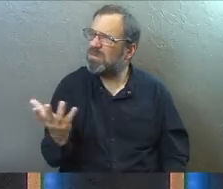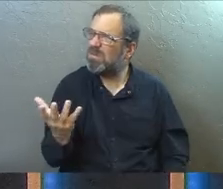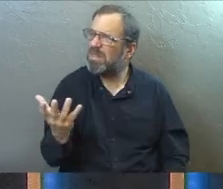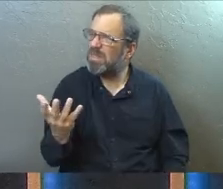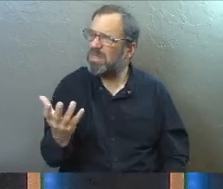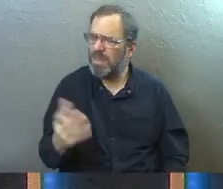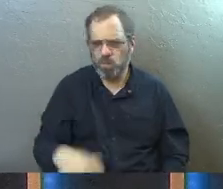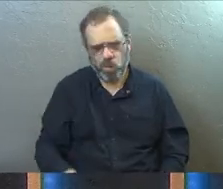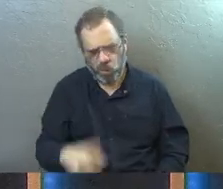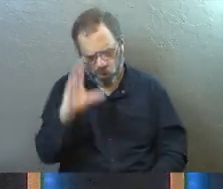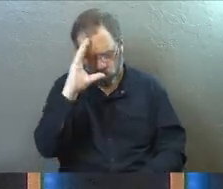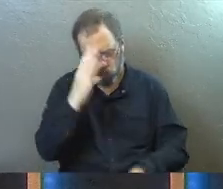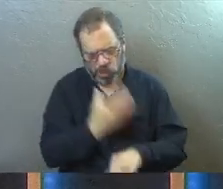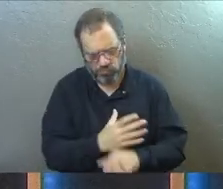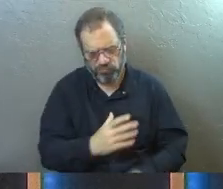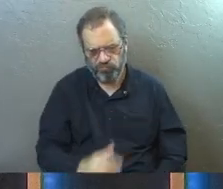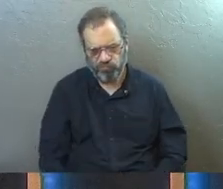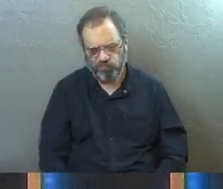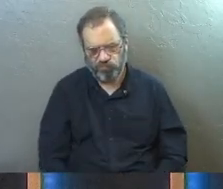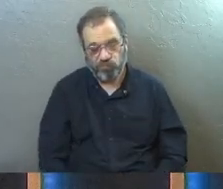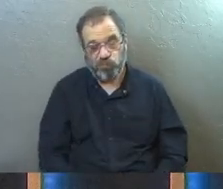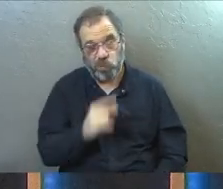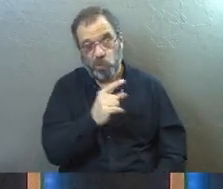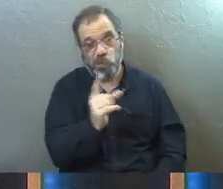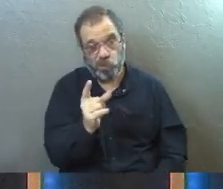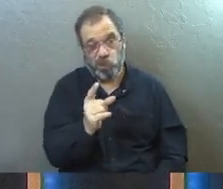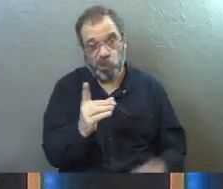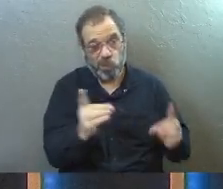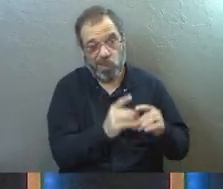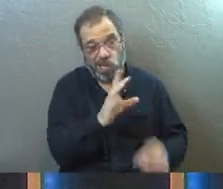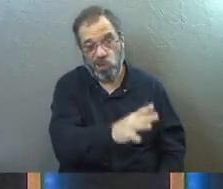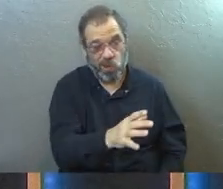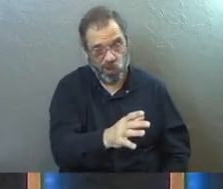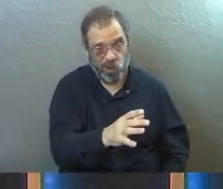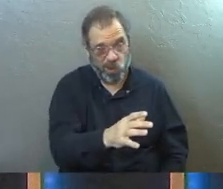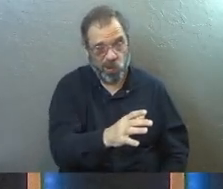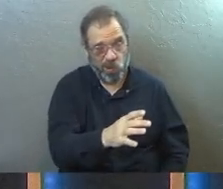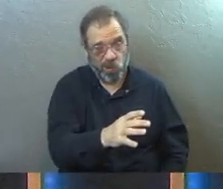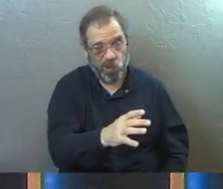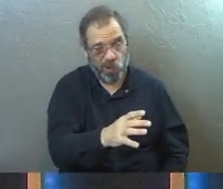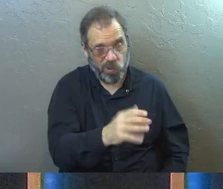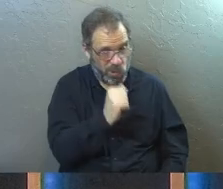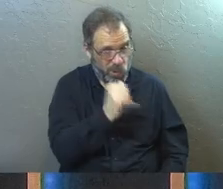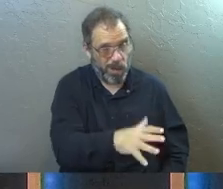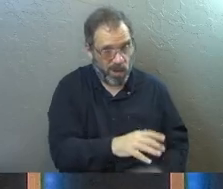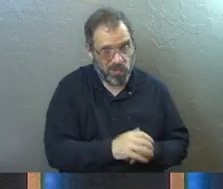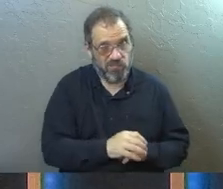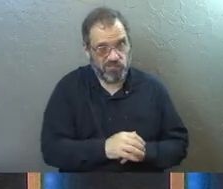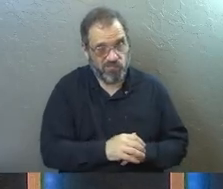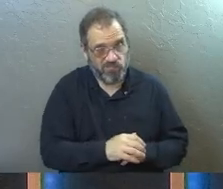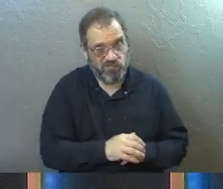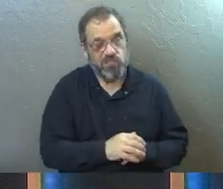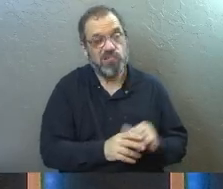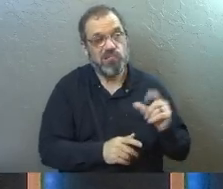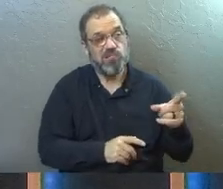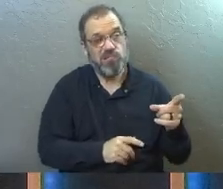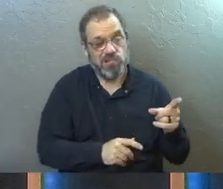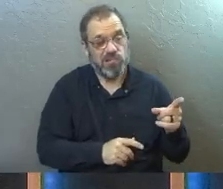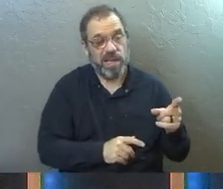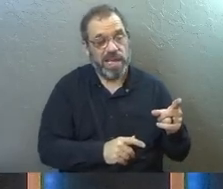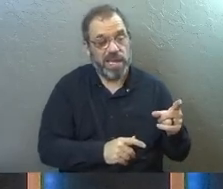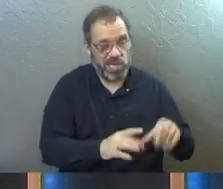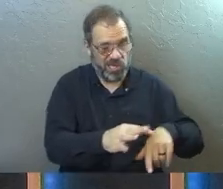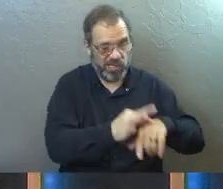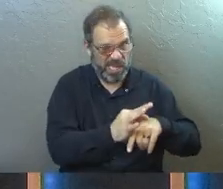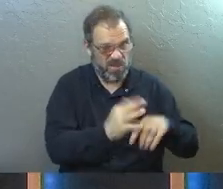And he said, there was a time when he started to date your grandpa, when Papa started to date your grandma. And